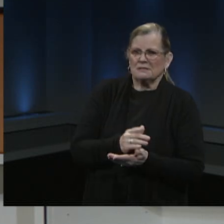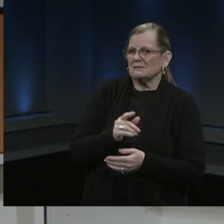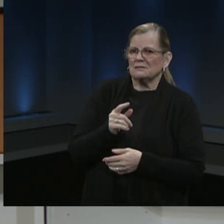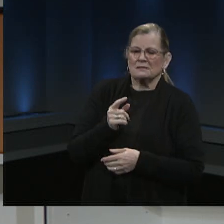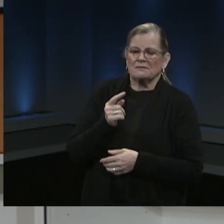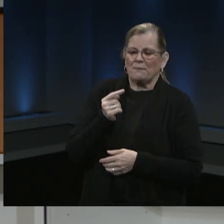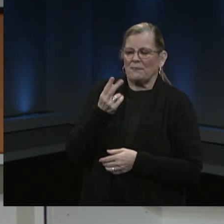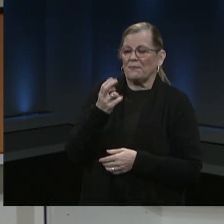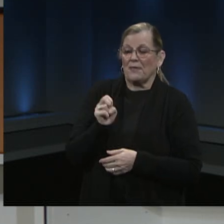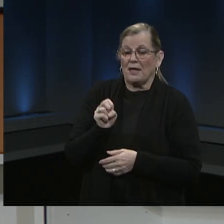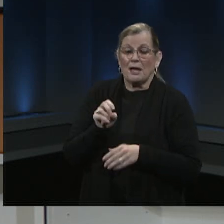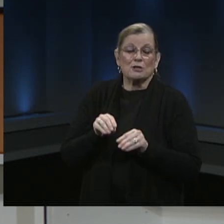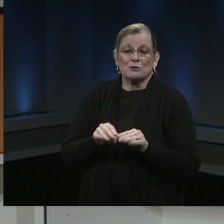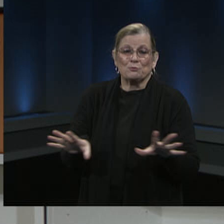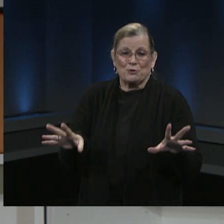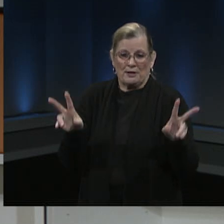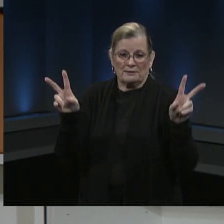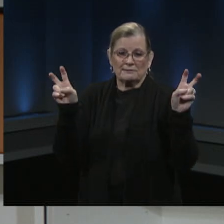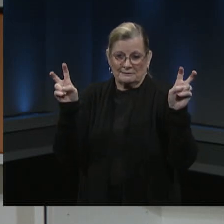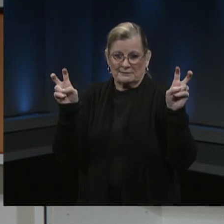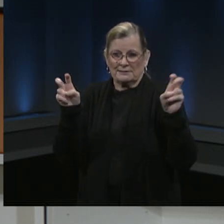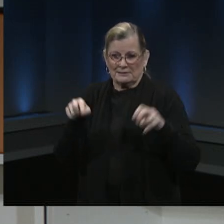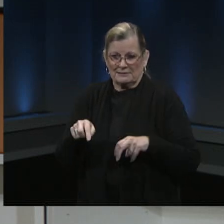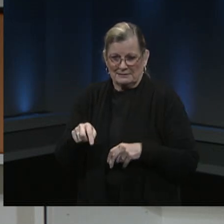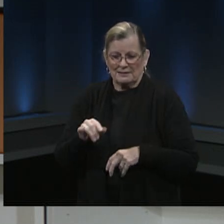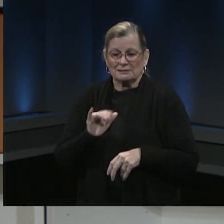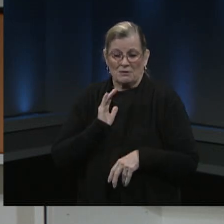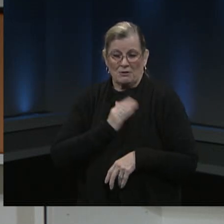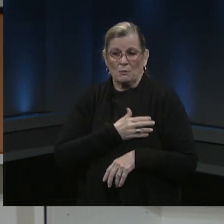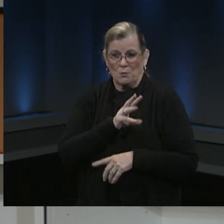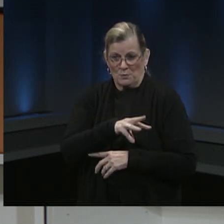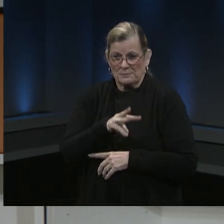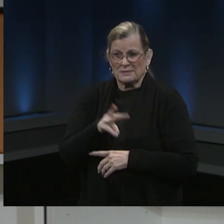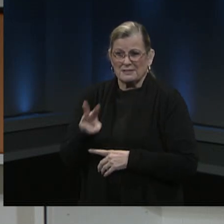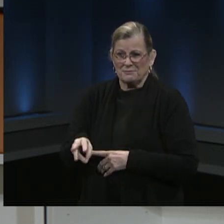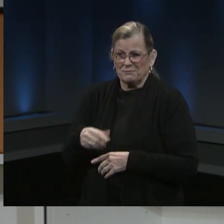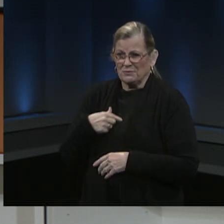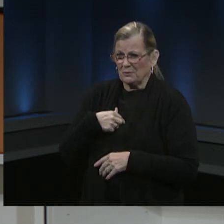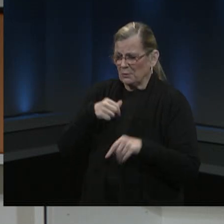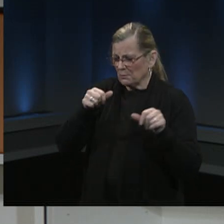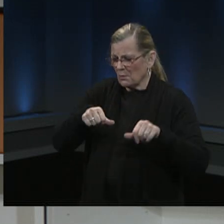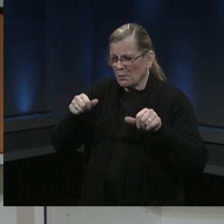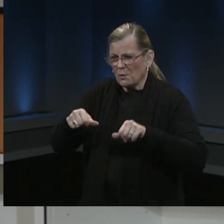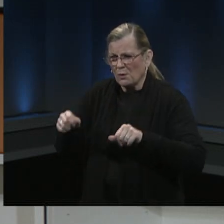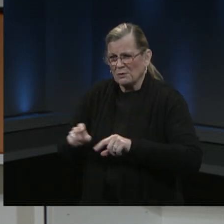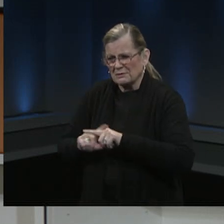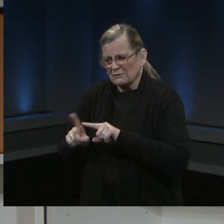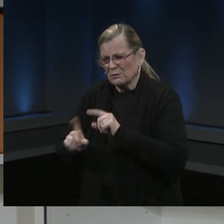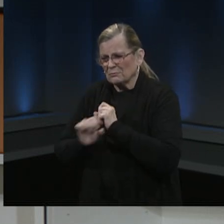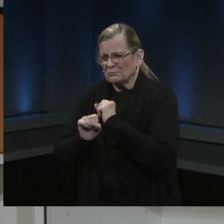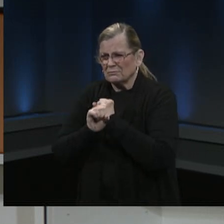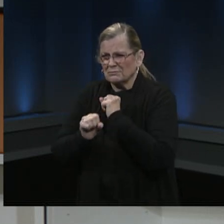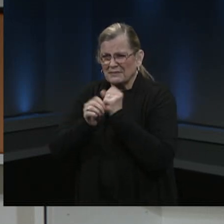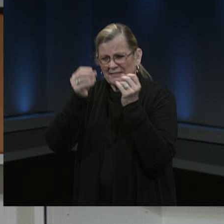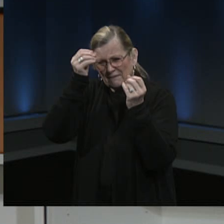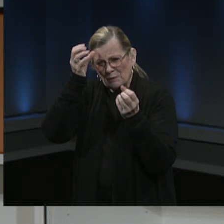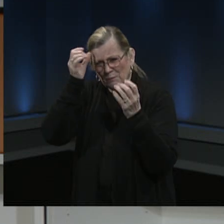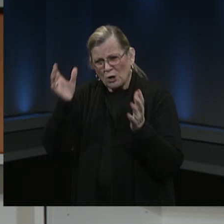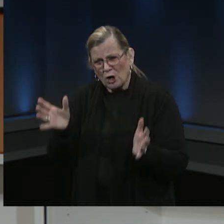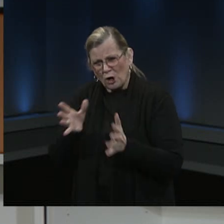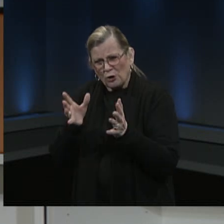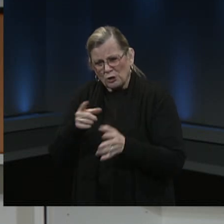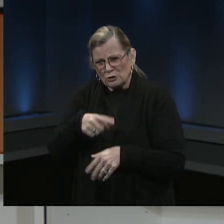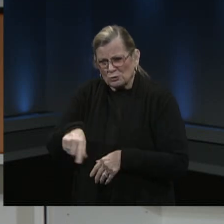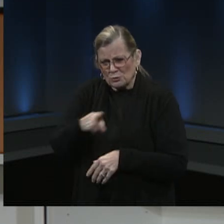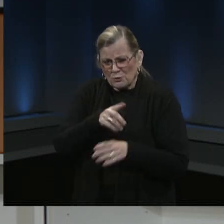on our website. We're putting up posters and other ways to really make sure that we are all focused on those successful school